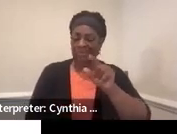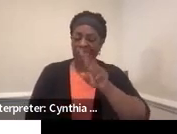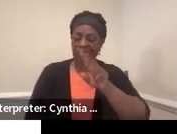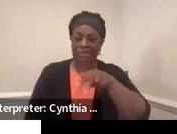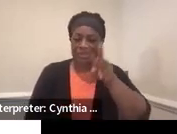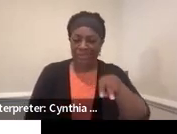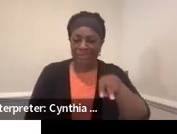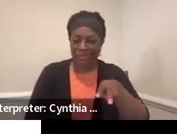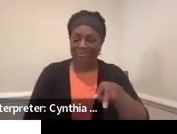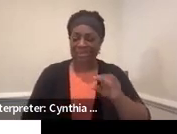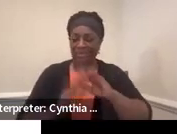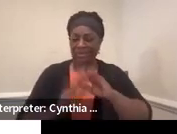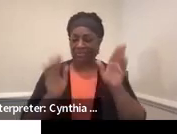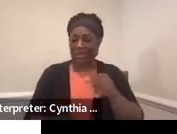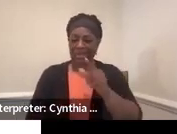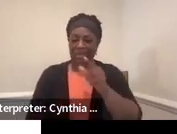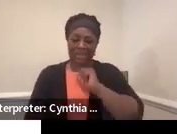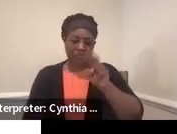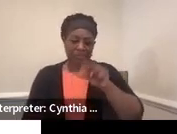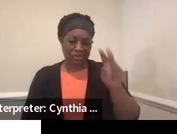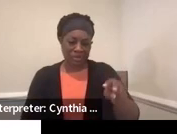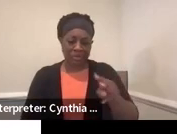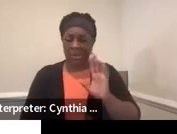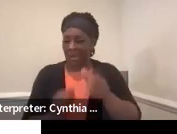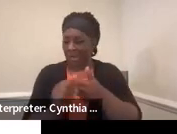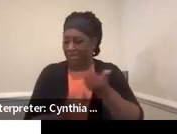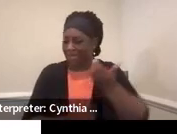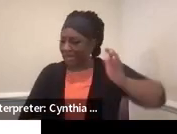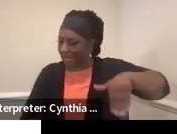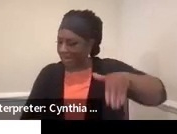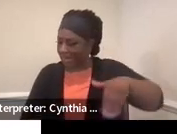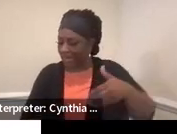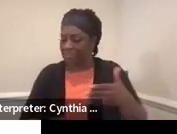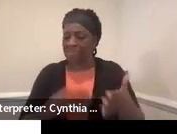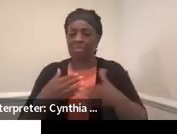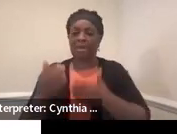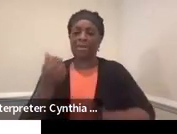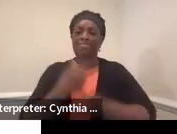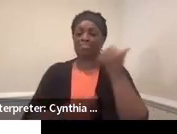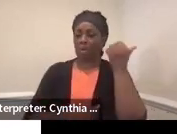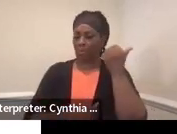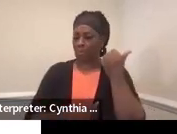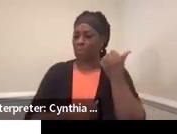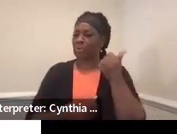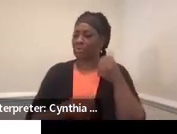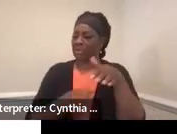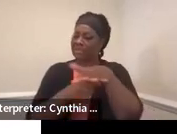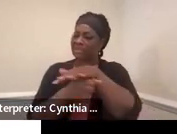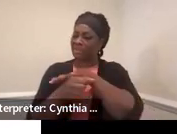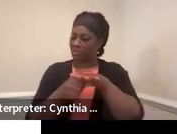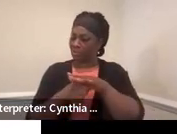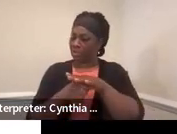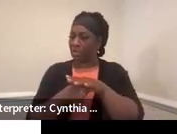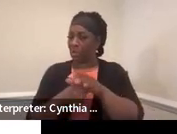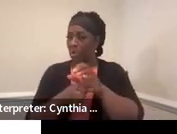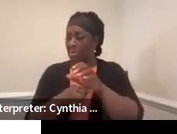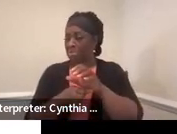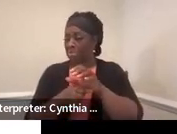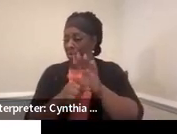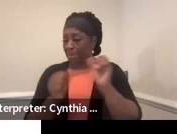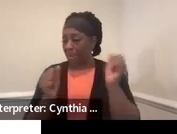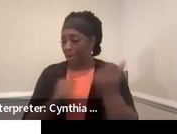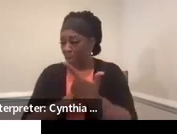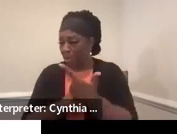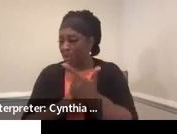yet in statute. However, I believe that most districts, if not all districts in Maine, are following the